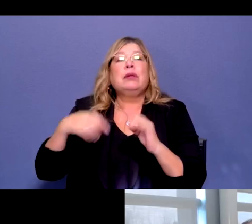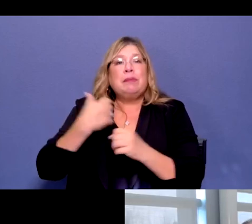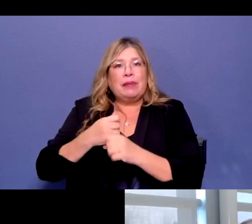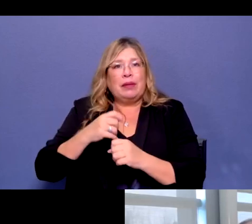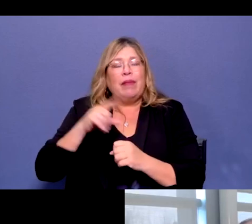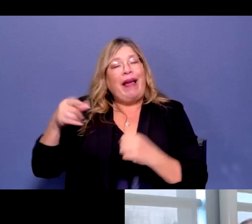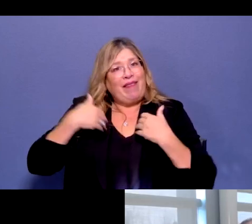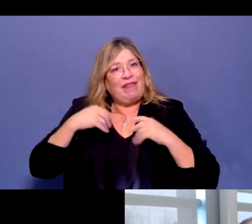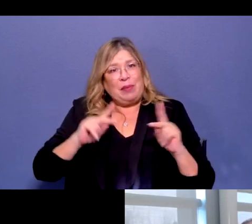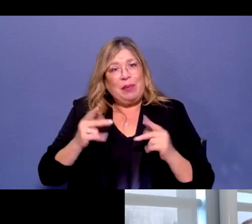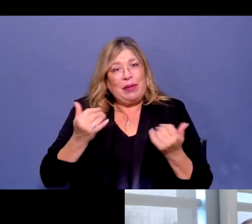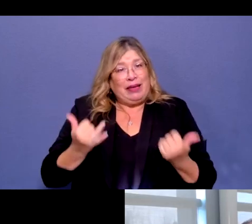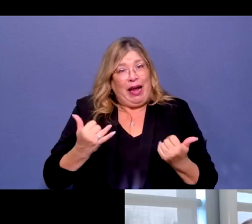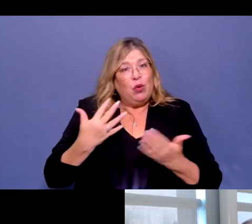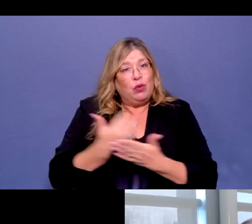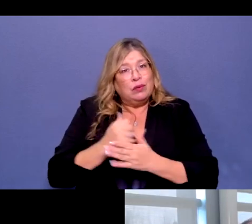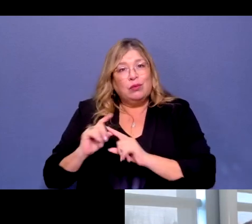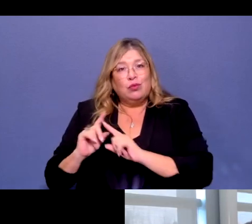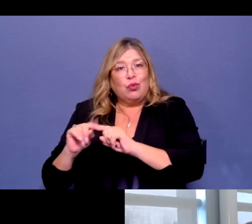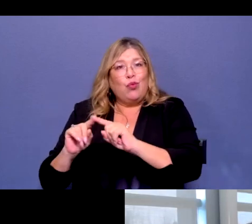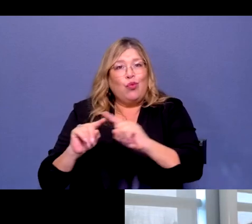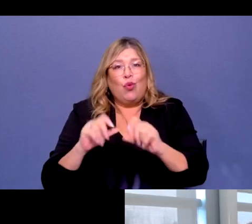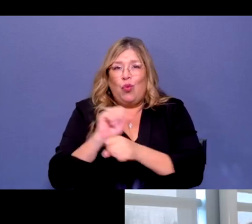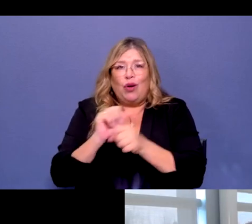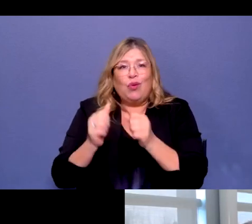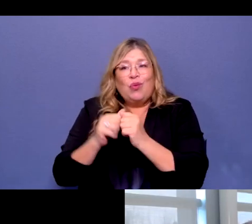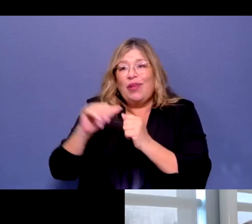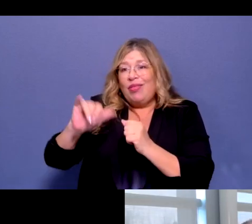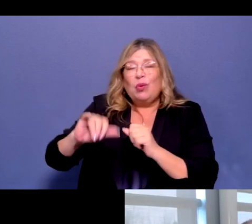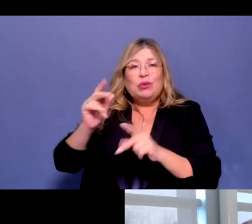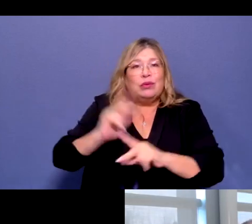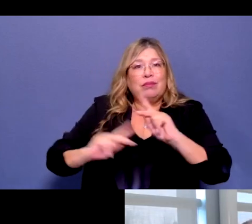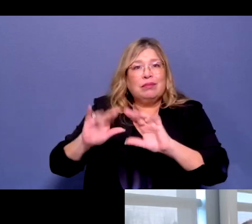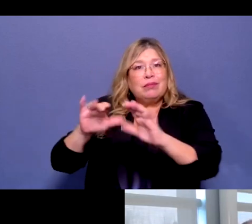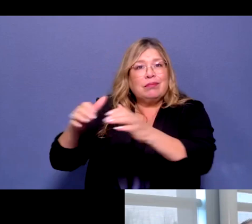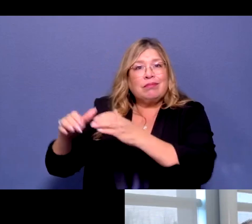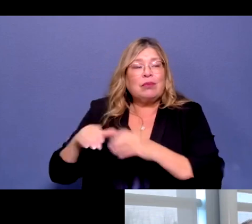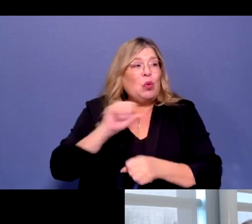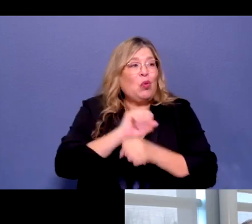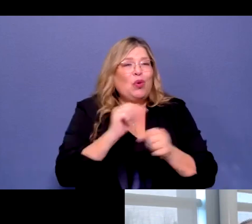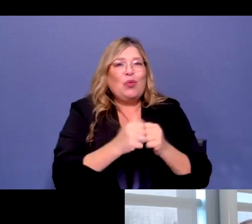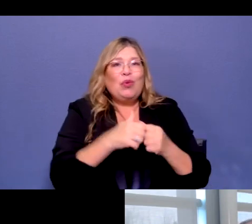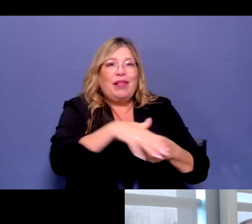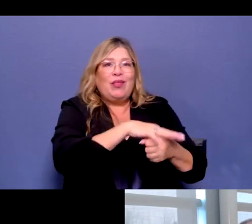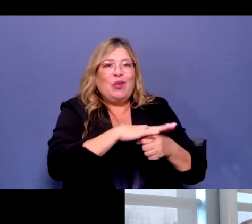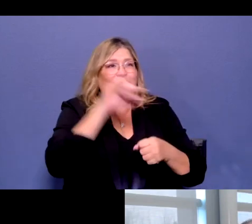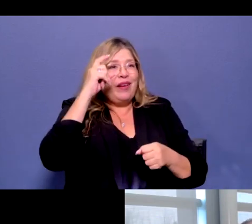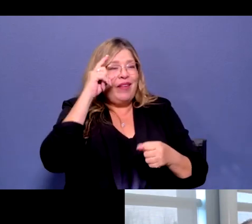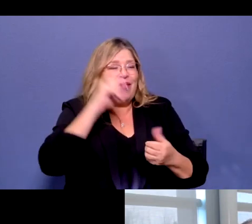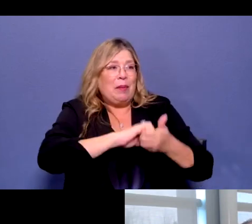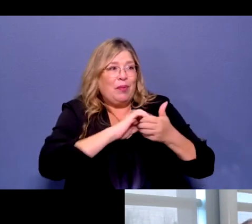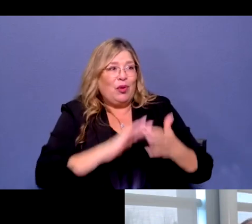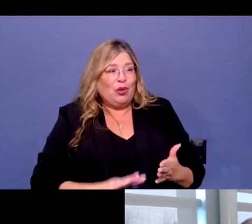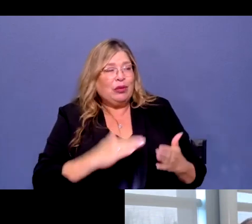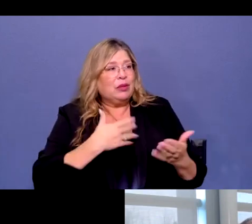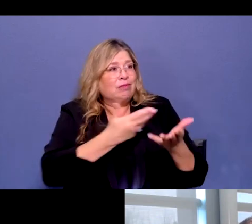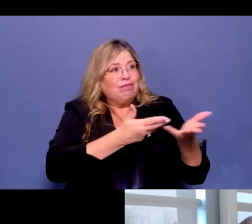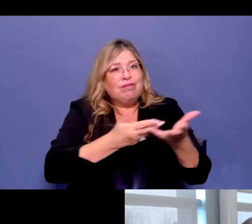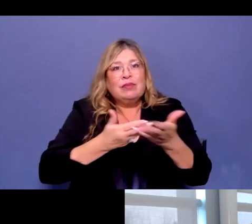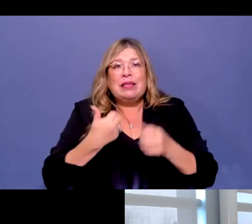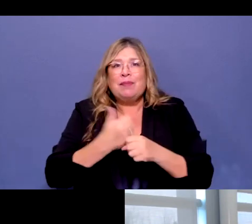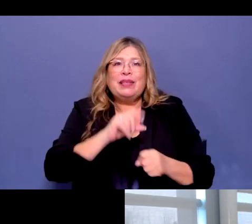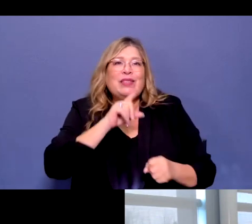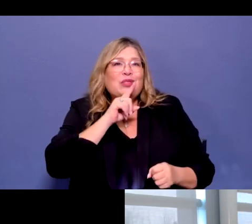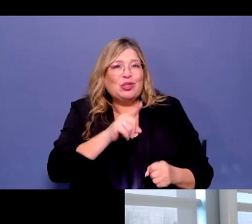field right now, working with those folks, working with local government partners to make sure we're getting the word out.